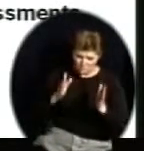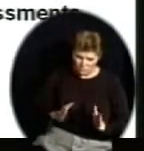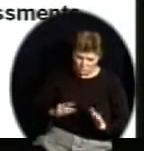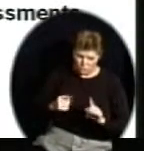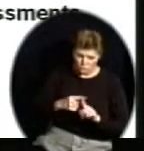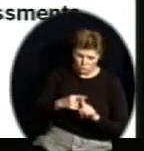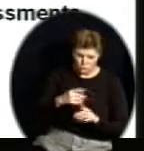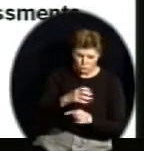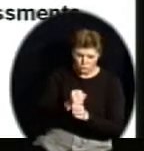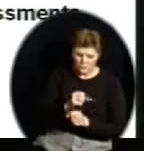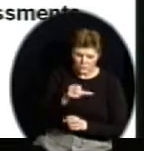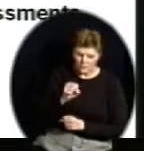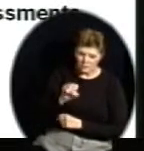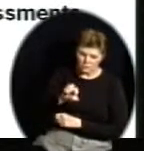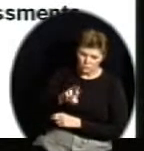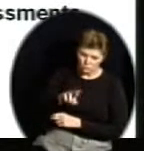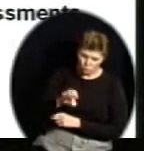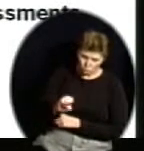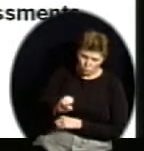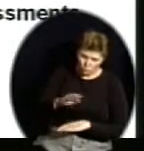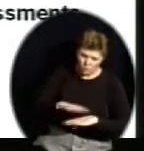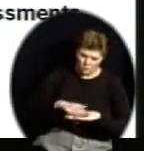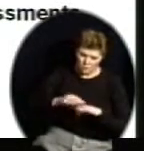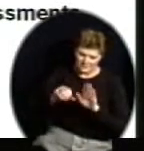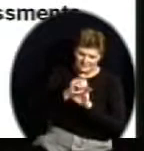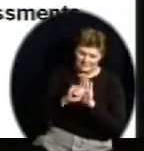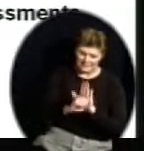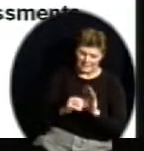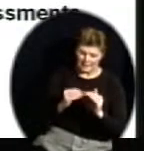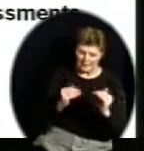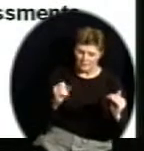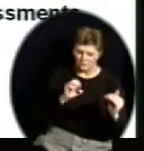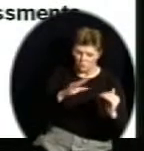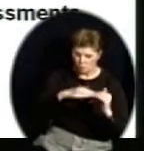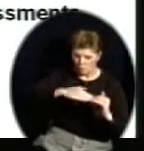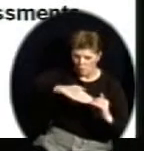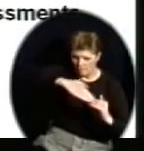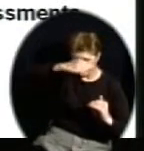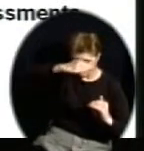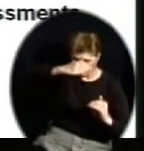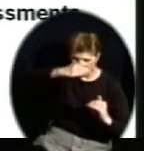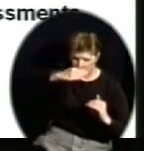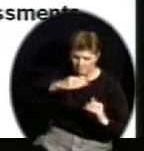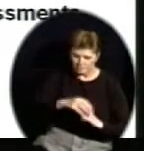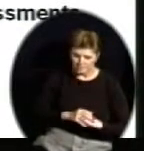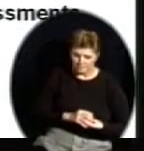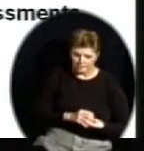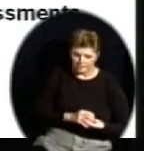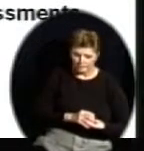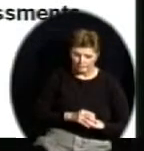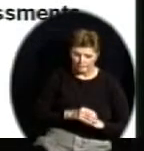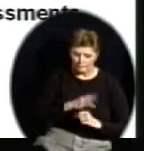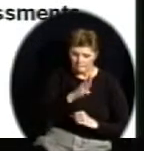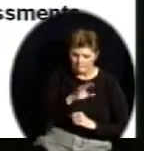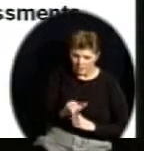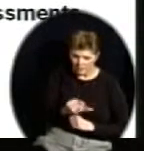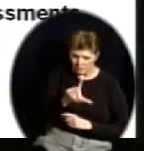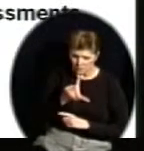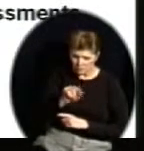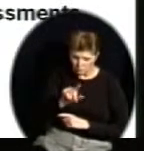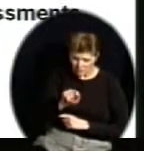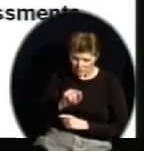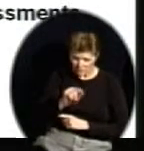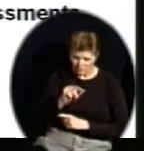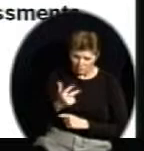proficient level or above. You might also remember with No Child Left Behind, it set the goal that by 2013, all students